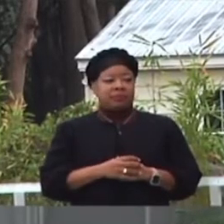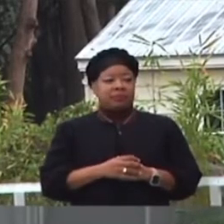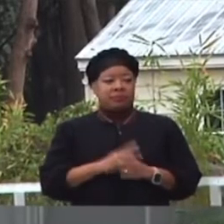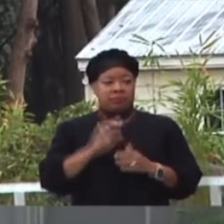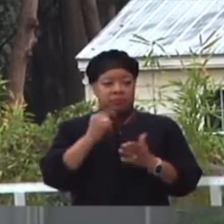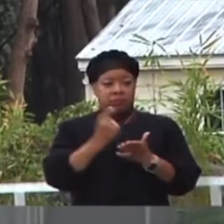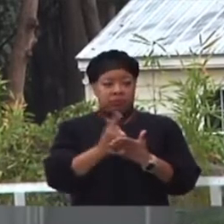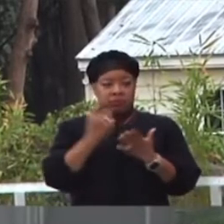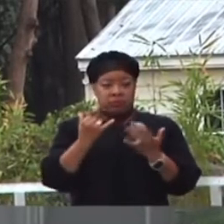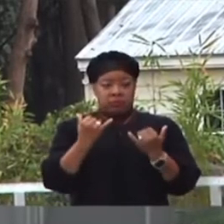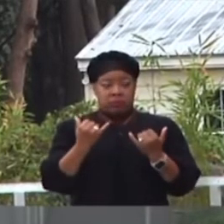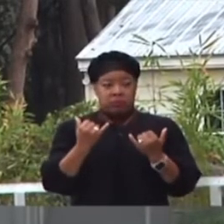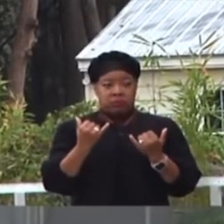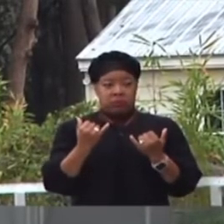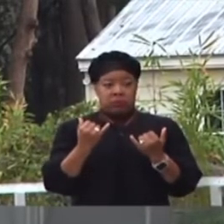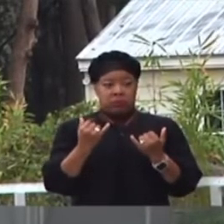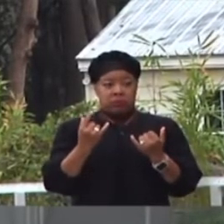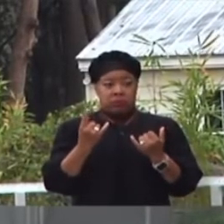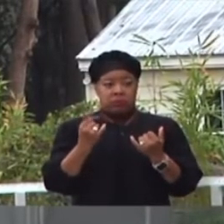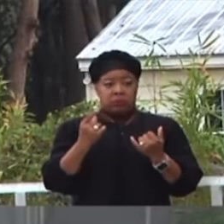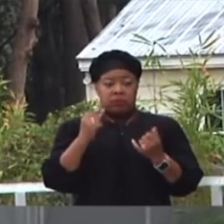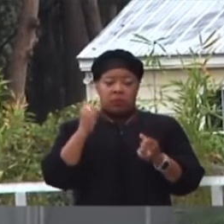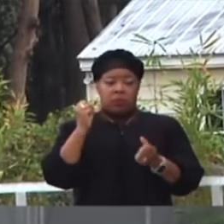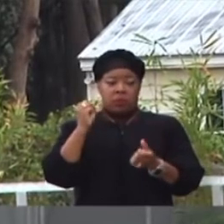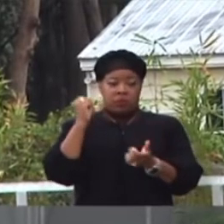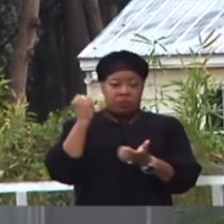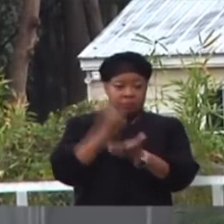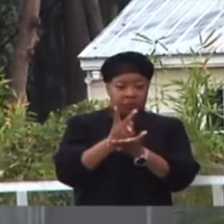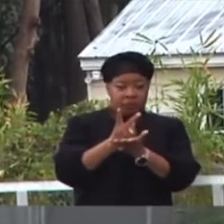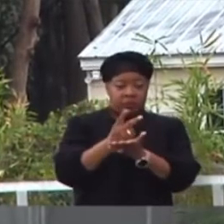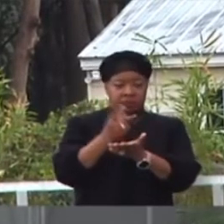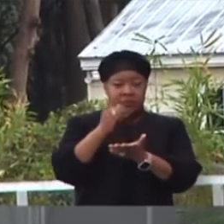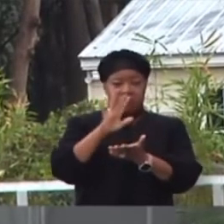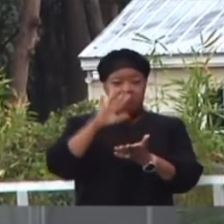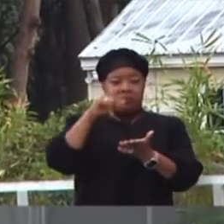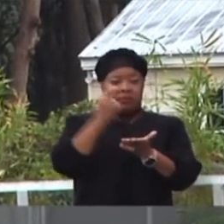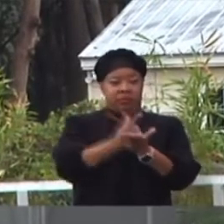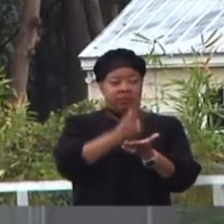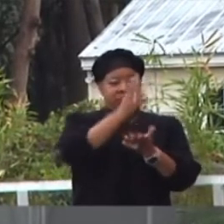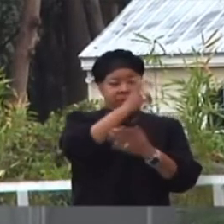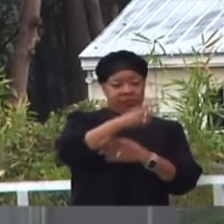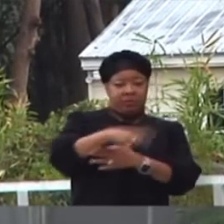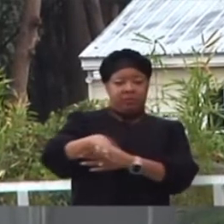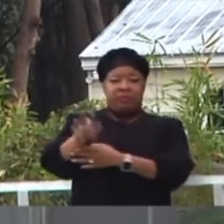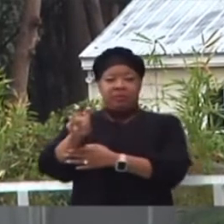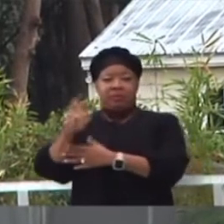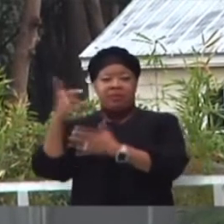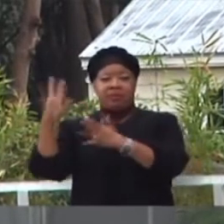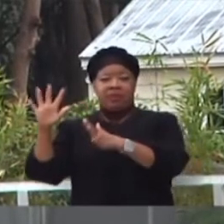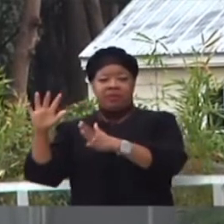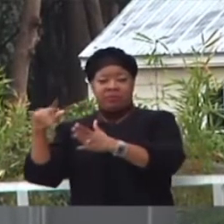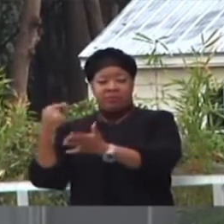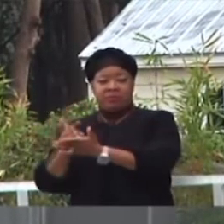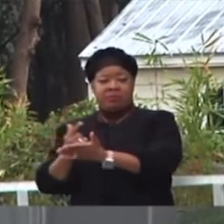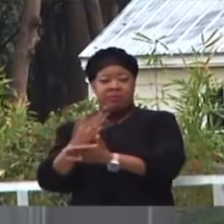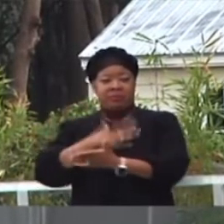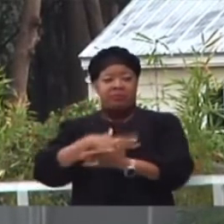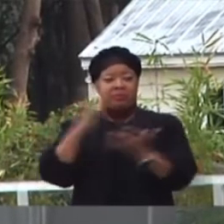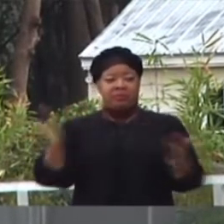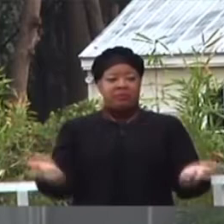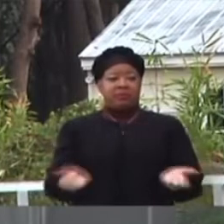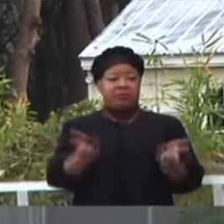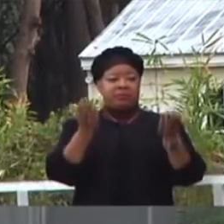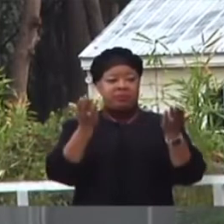Graduates, now is the time for me to officially welcome you all from graduates to alums. Would you all please stand?